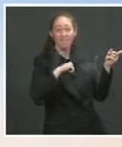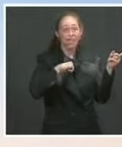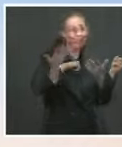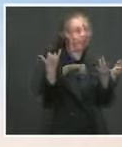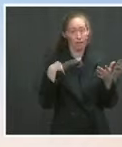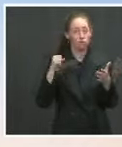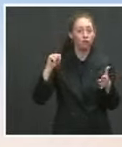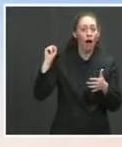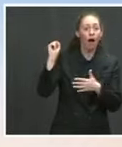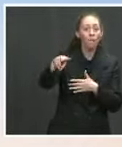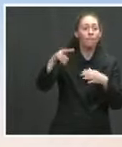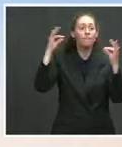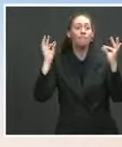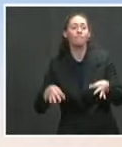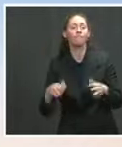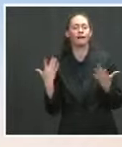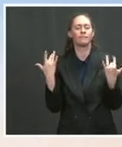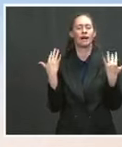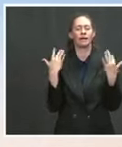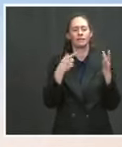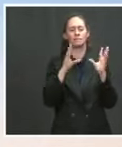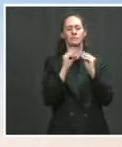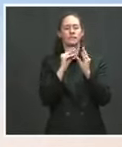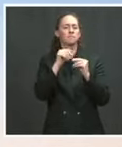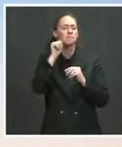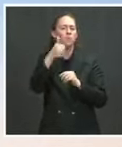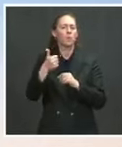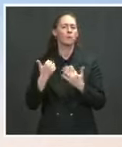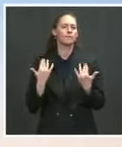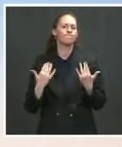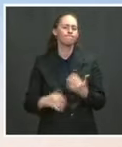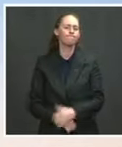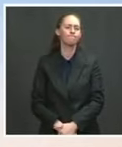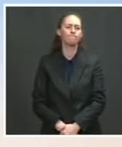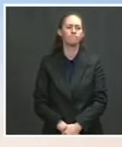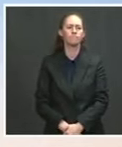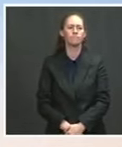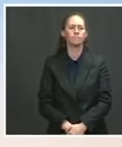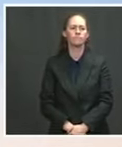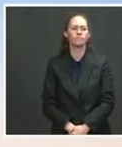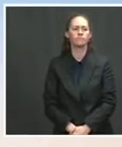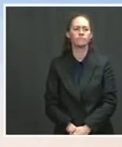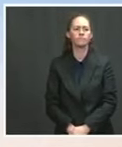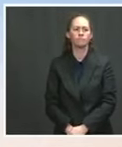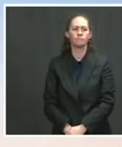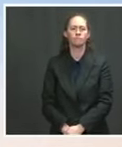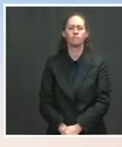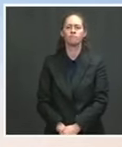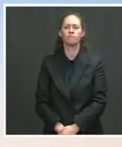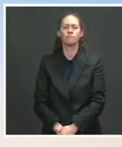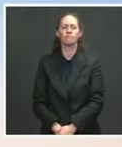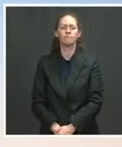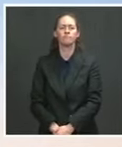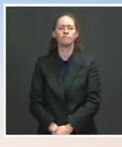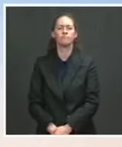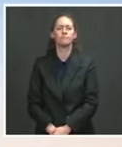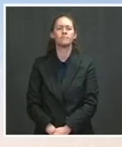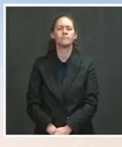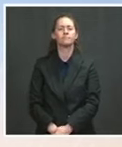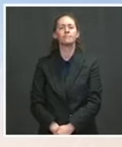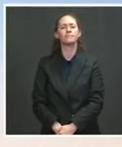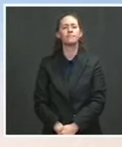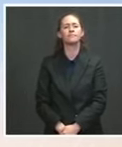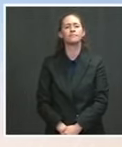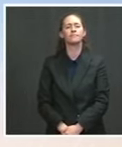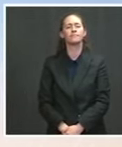finally... On the 1-6 Commission and that hangs in the balance in the Senate, you said just a few minutes ago